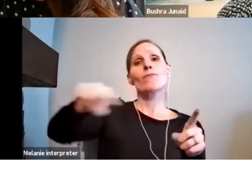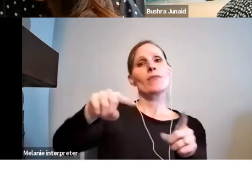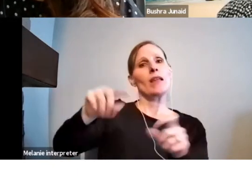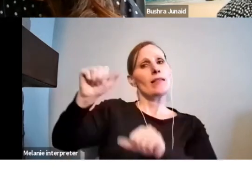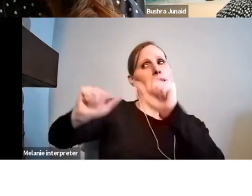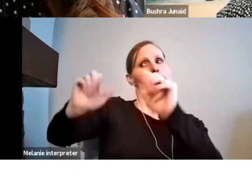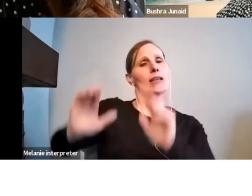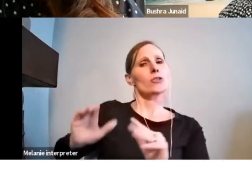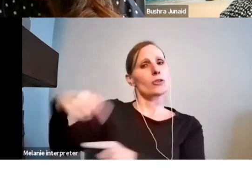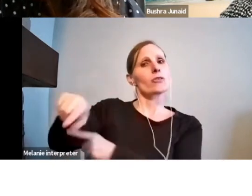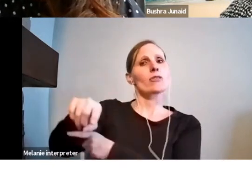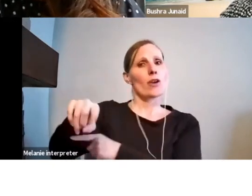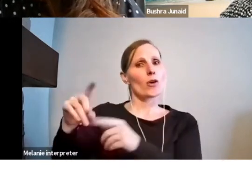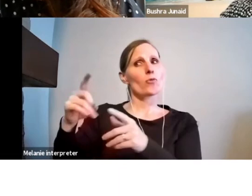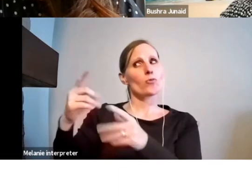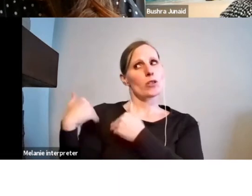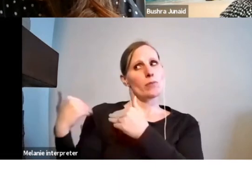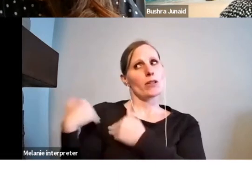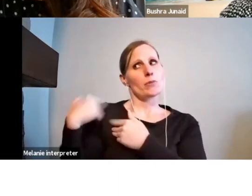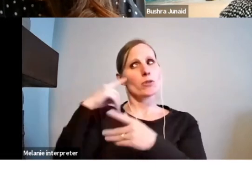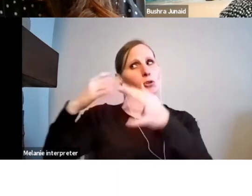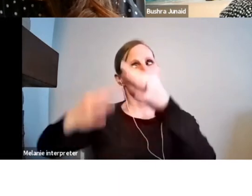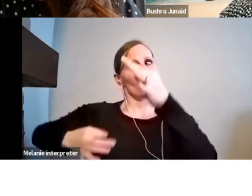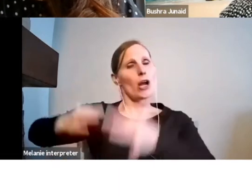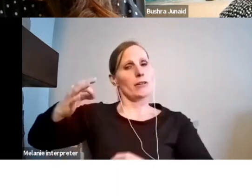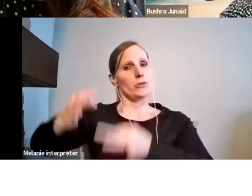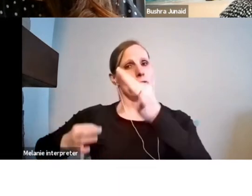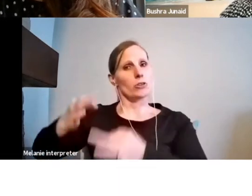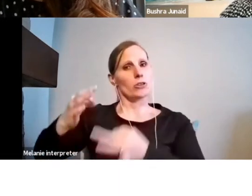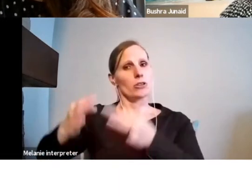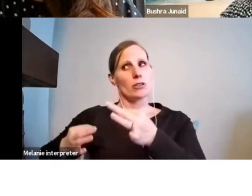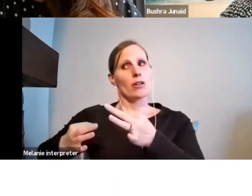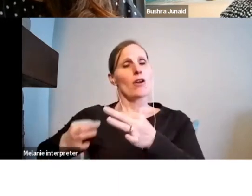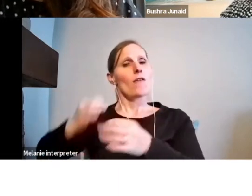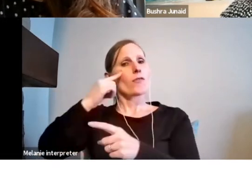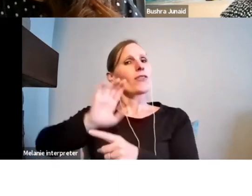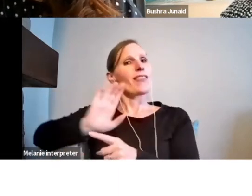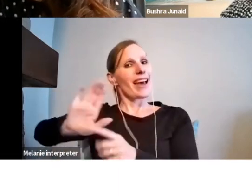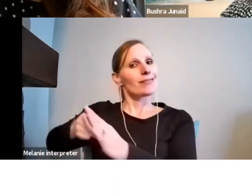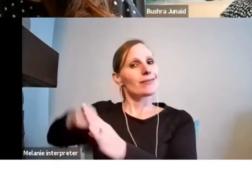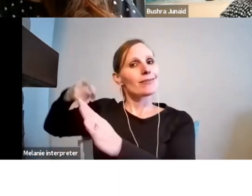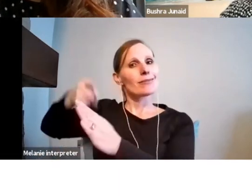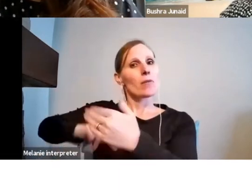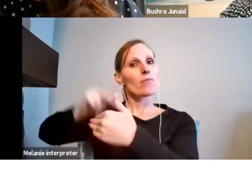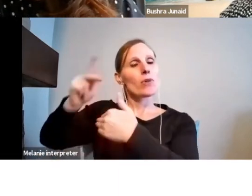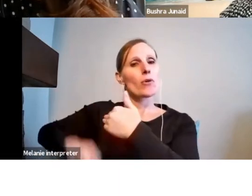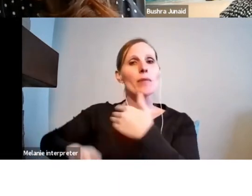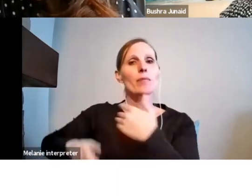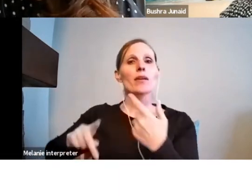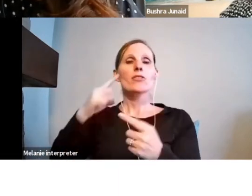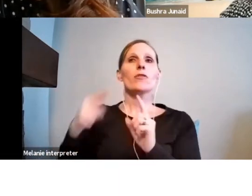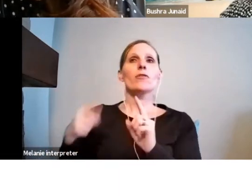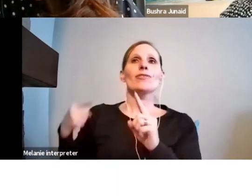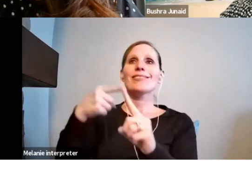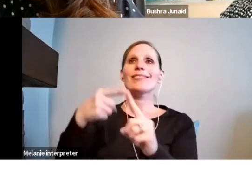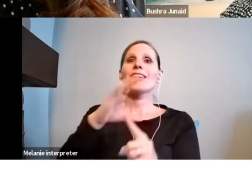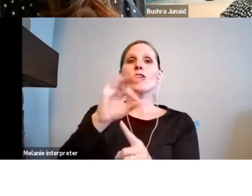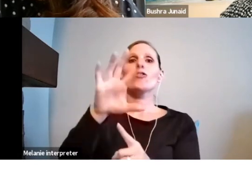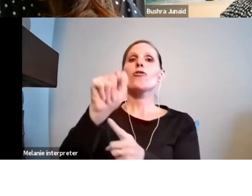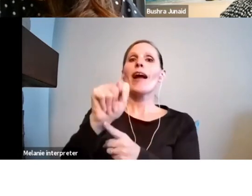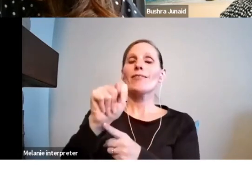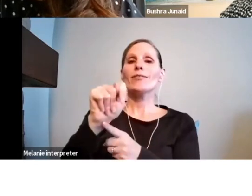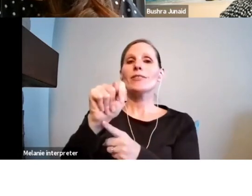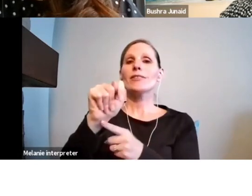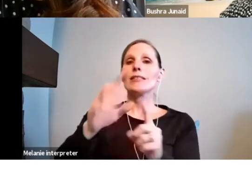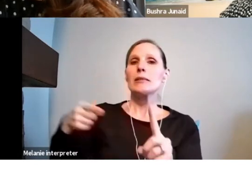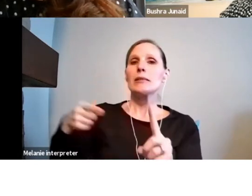at the table reviewing projects for that particular program. So in a craft program, projects are